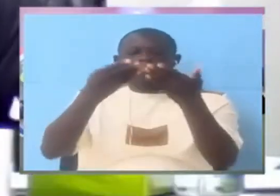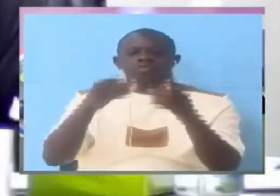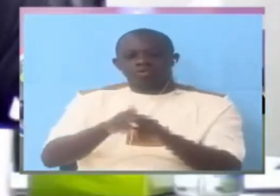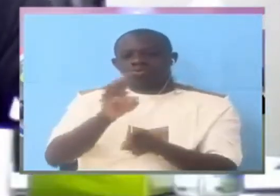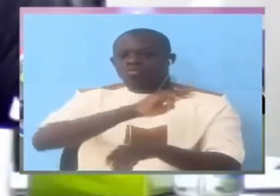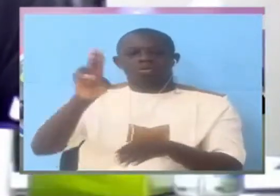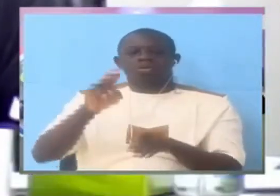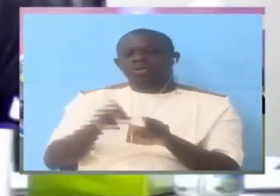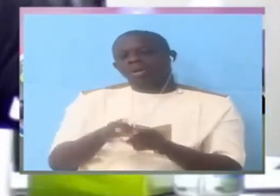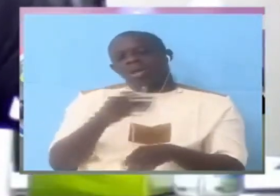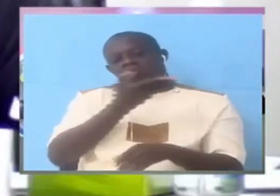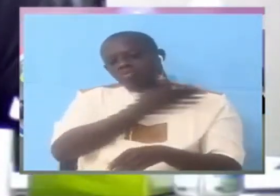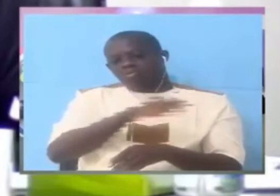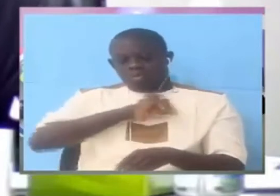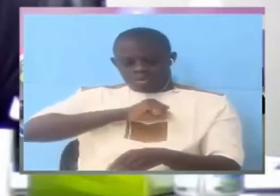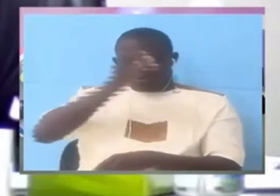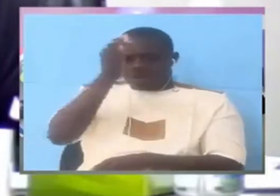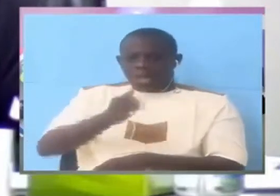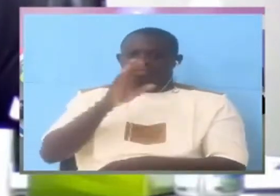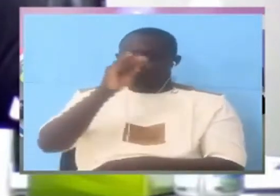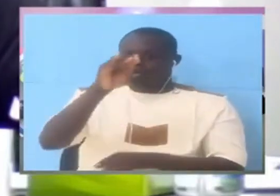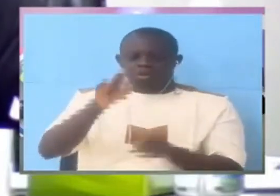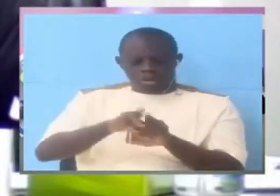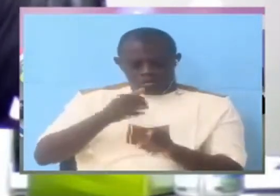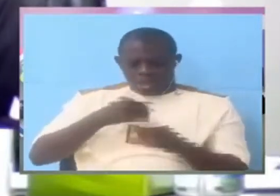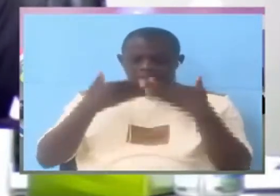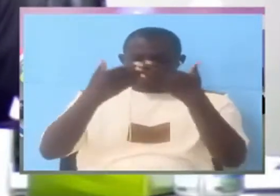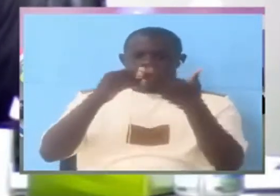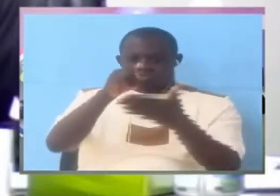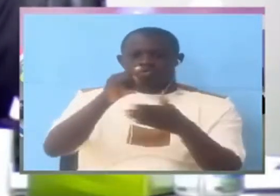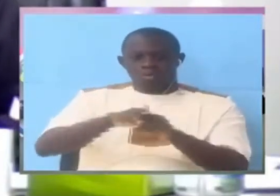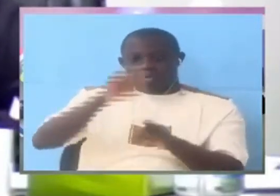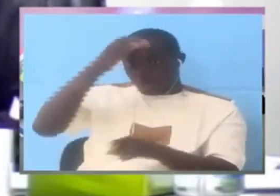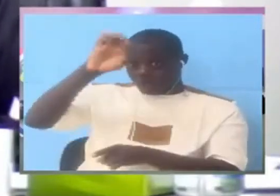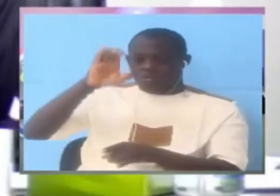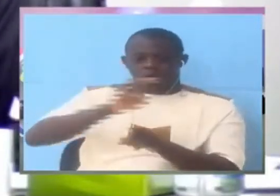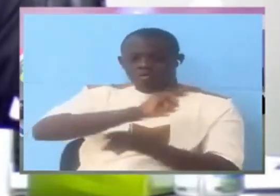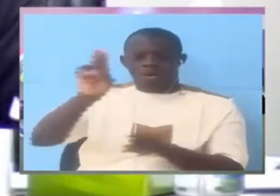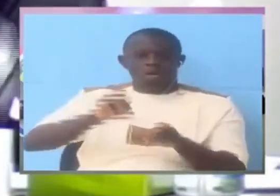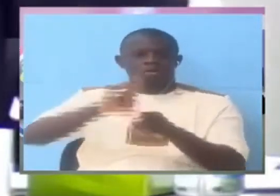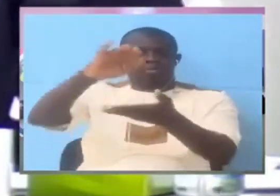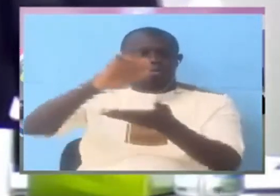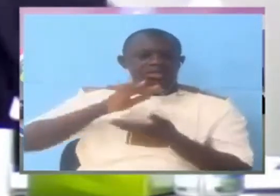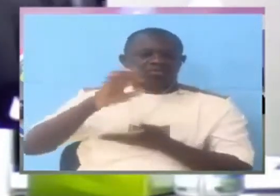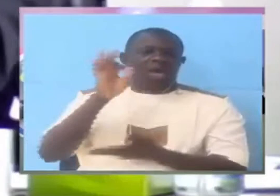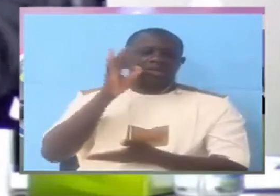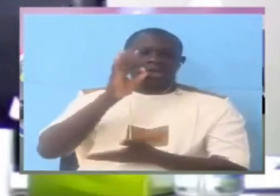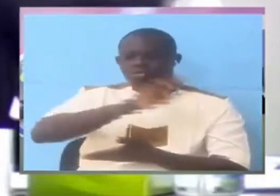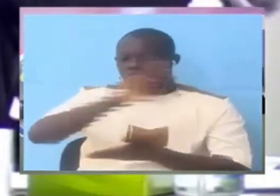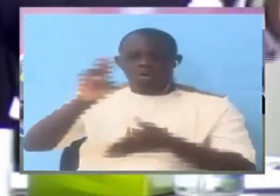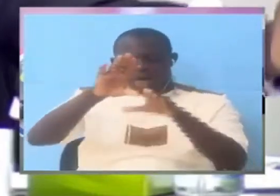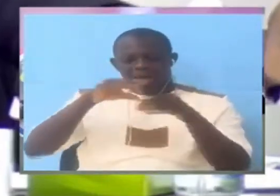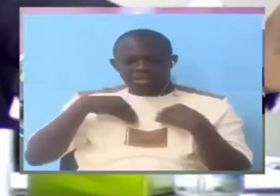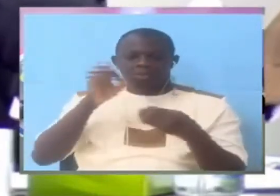depriving you from your right to talk. I am telling you that the commission is not accepting or receiving that answer because it's the same